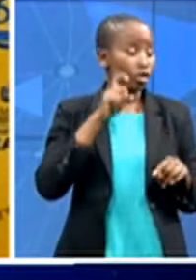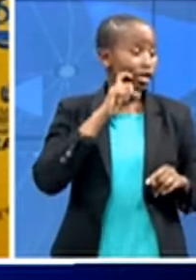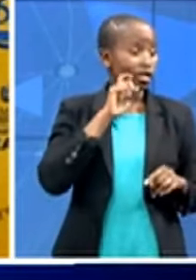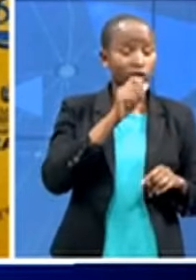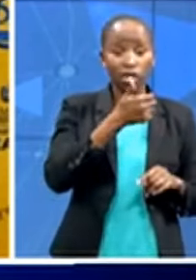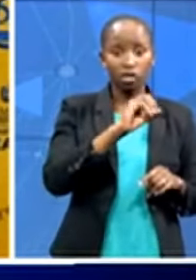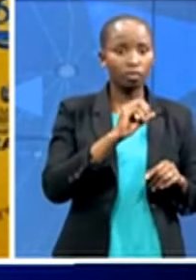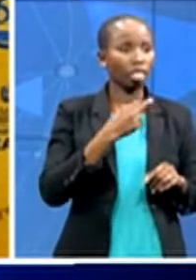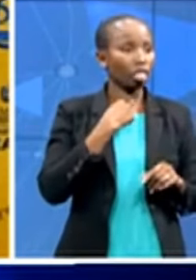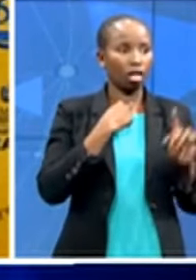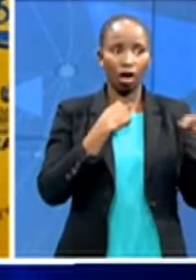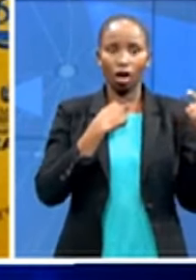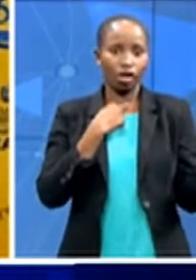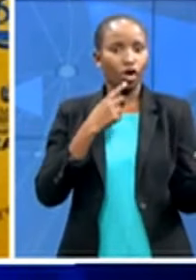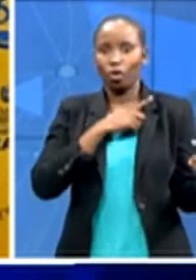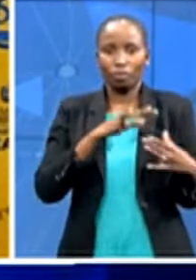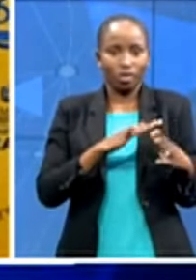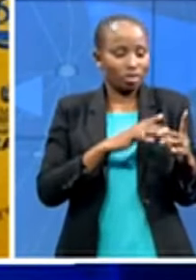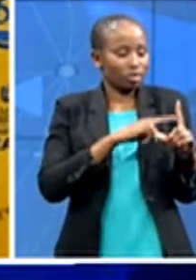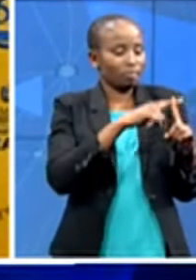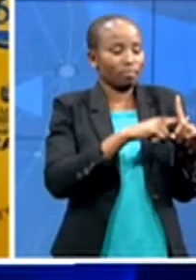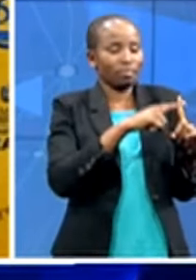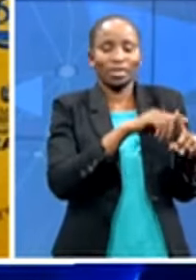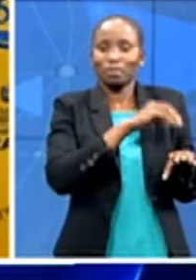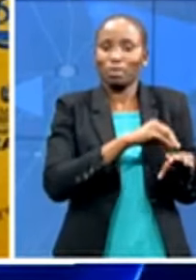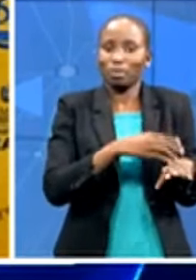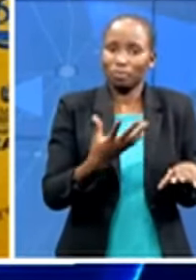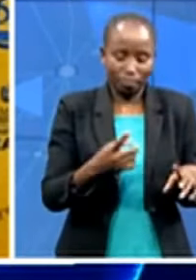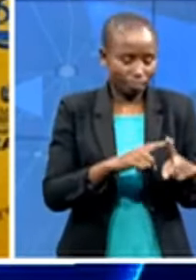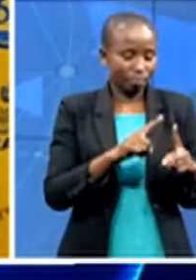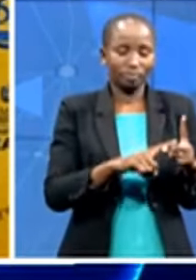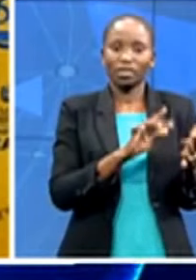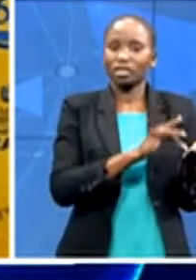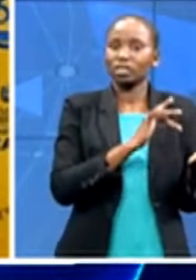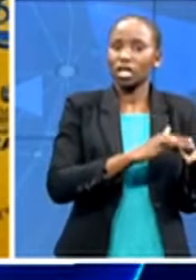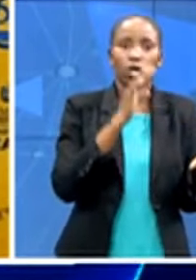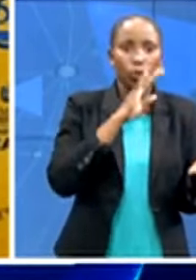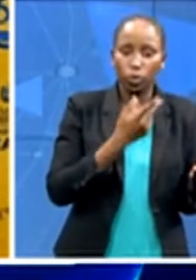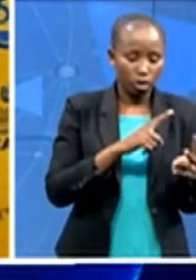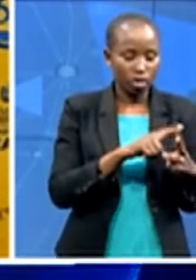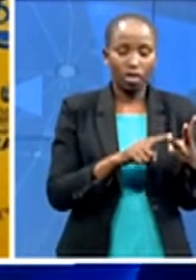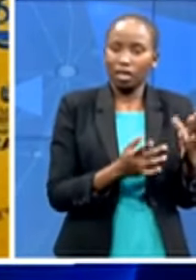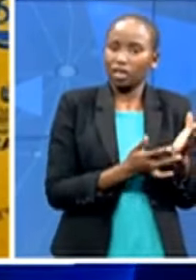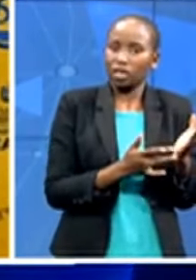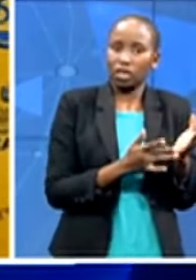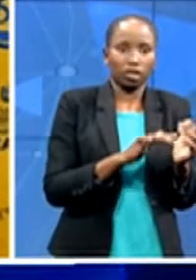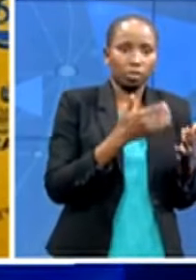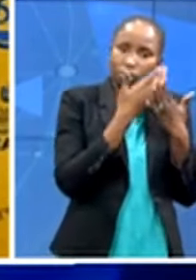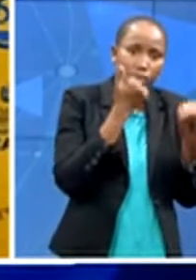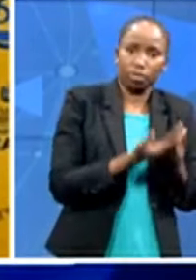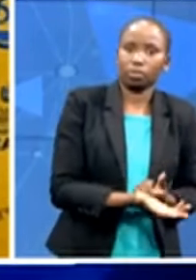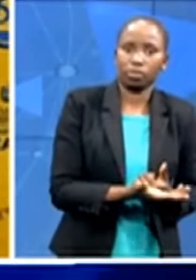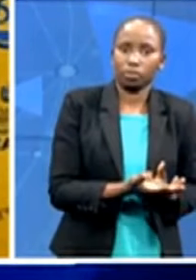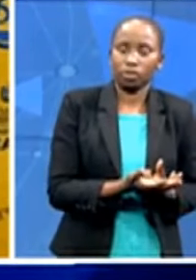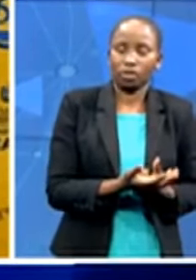secondly this category does not it's not familiar with technology they don't even know what internet is all about so we had to come up